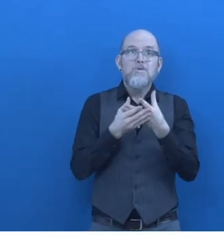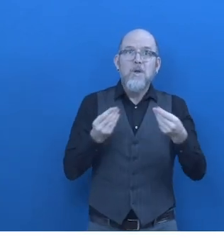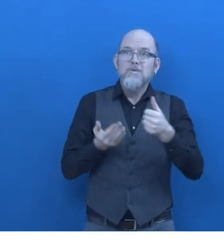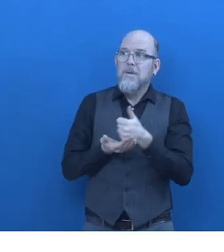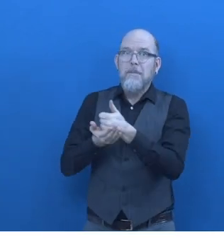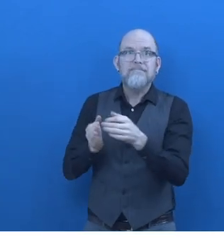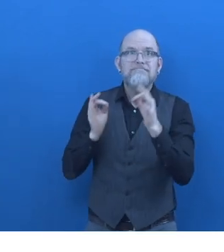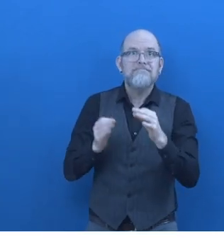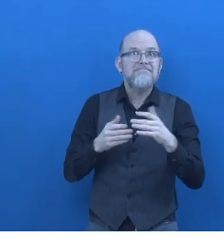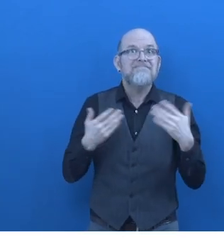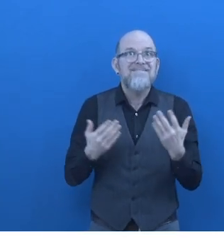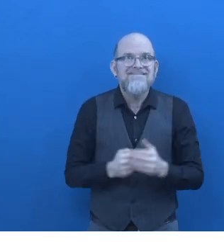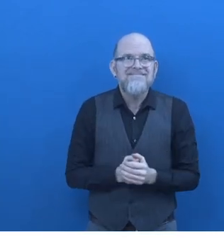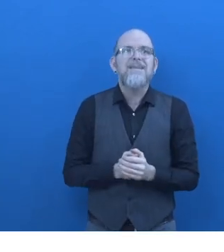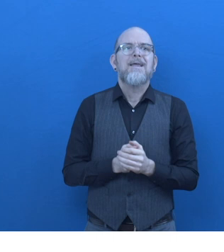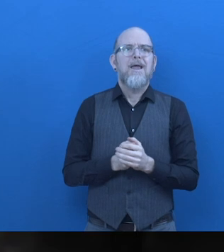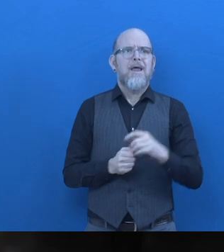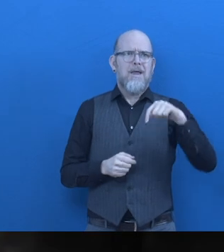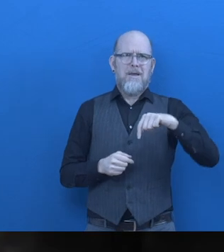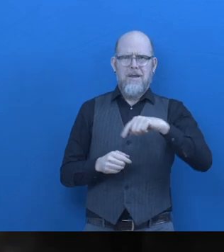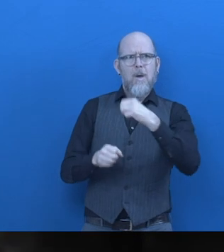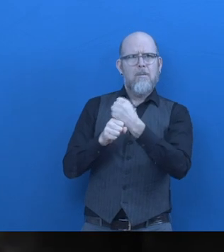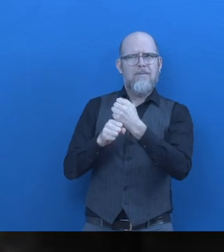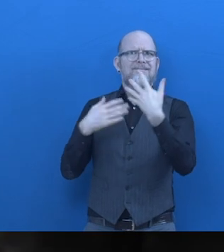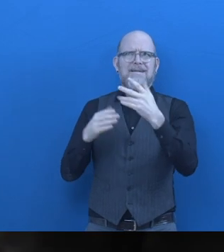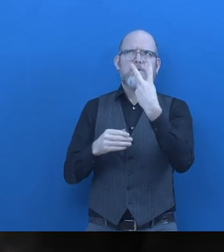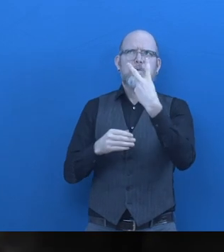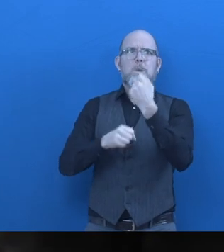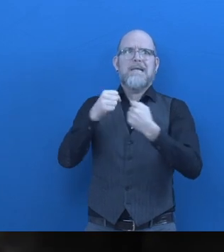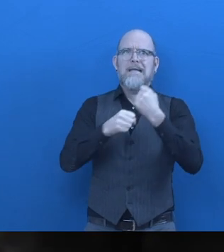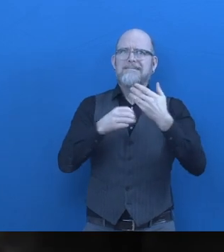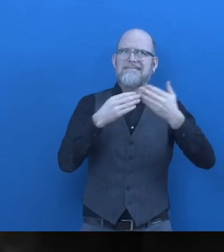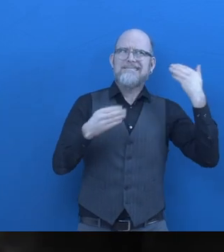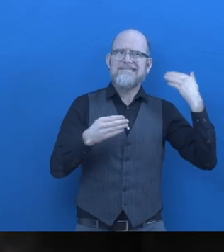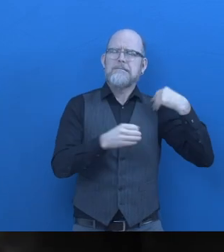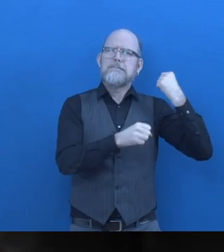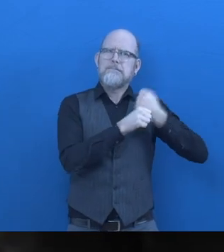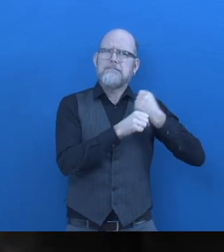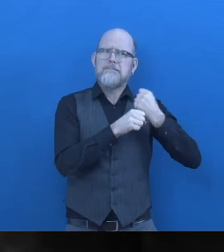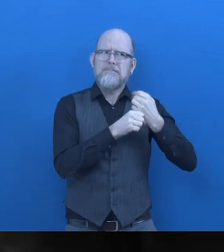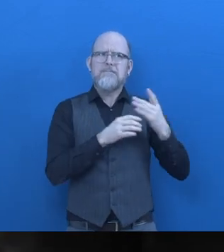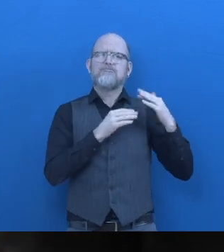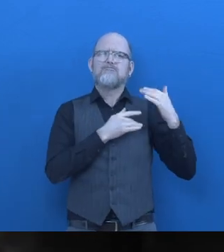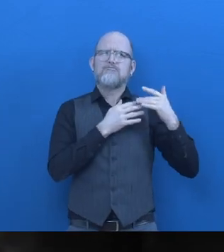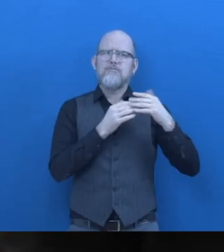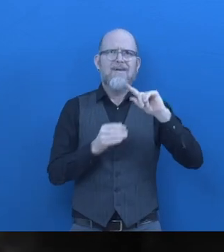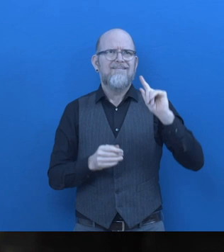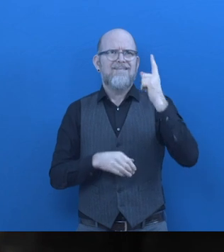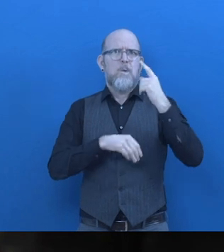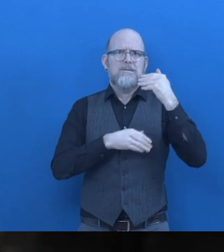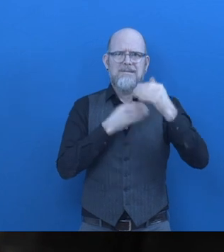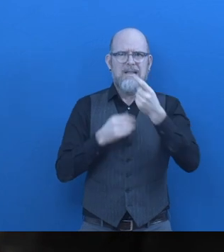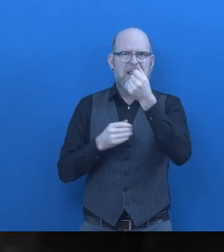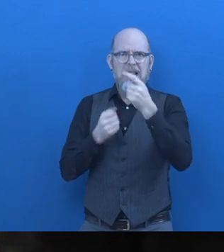How did this solution help you? A beneficiary. We have been profiting from this work for two years, although our capital was small,